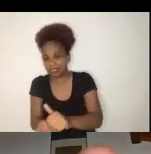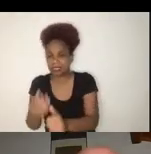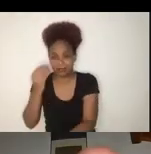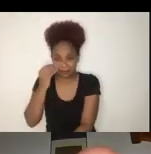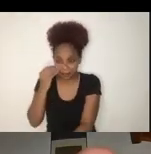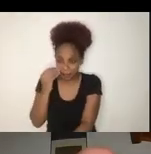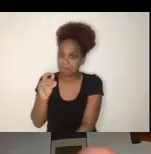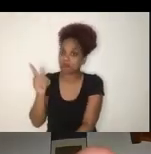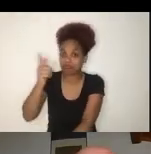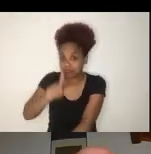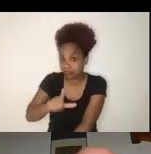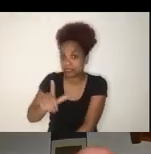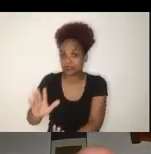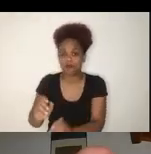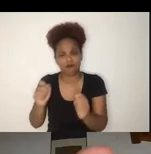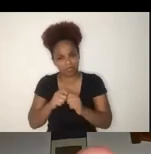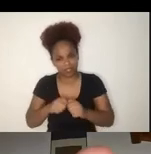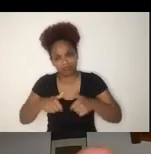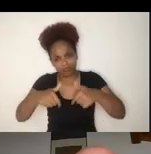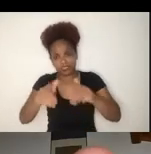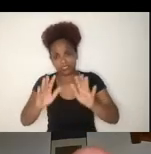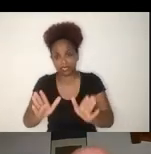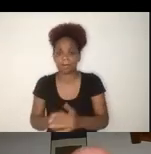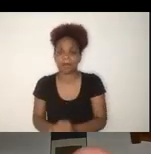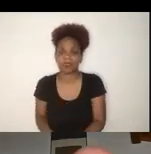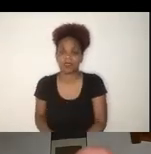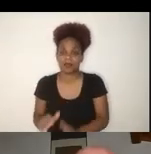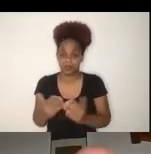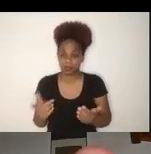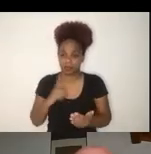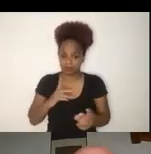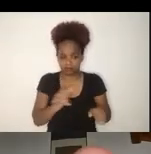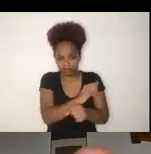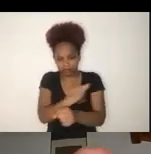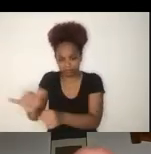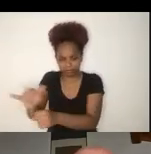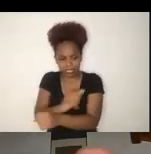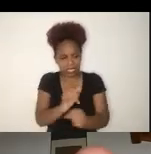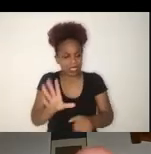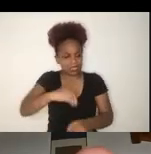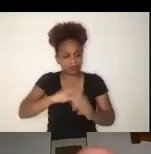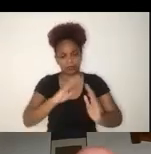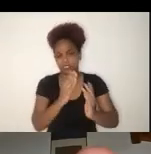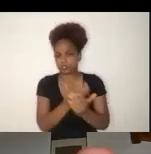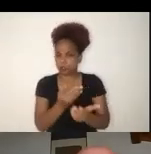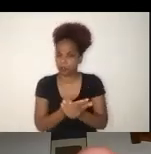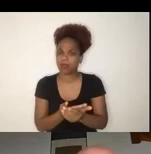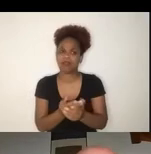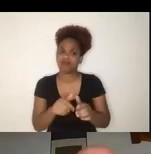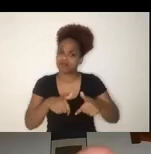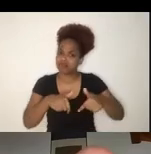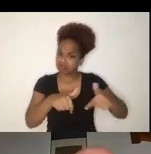strategies that schools deployed were actually well planned, well executed, well managed, and